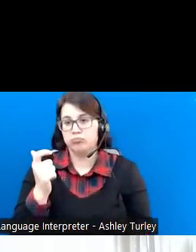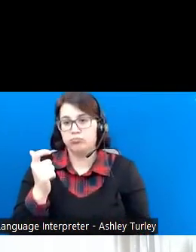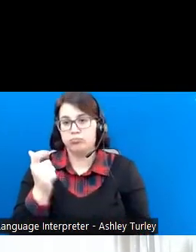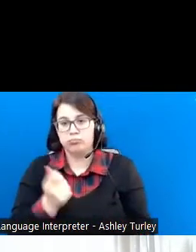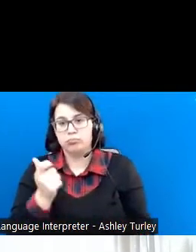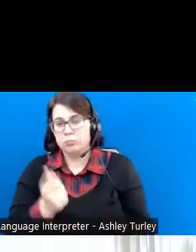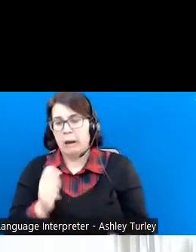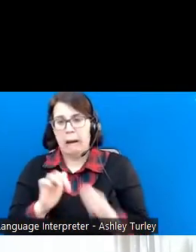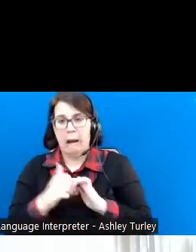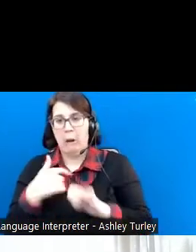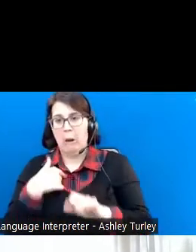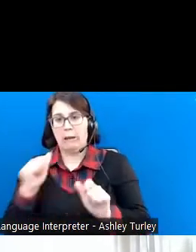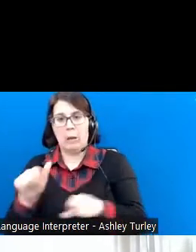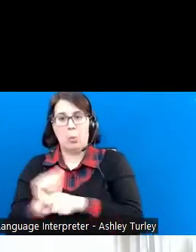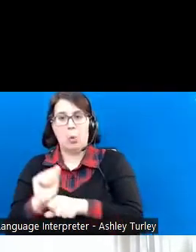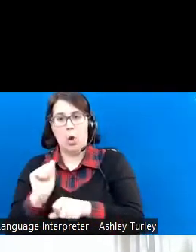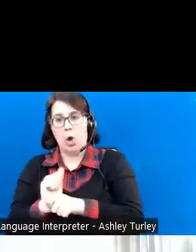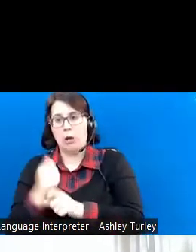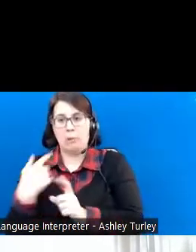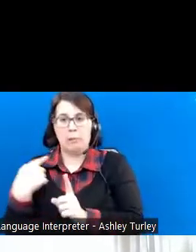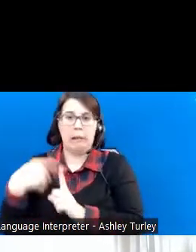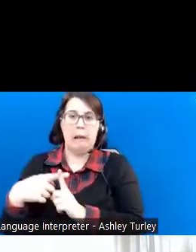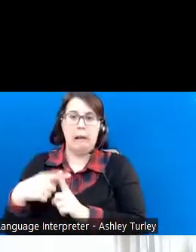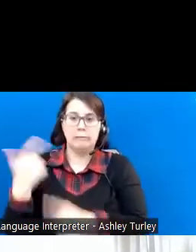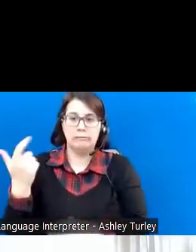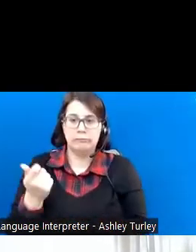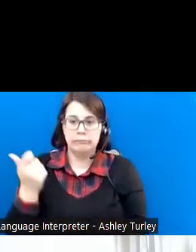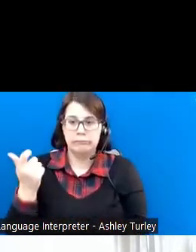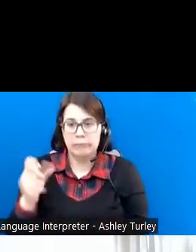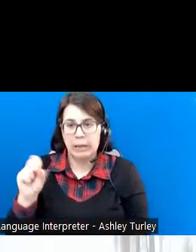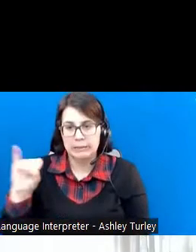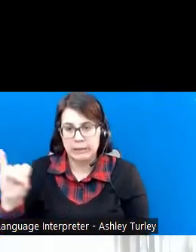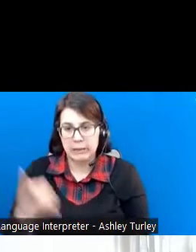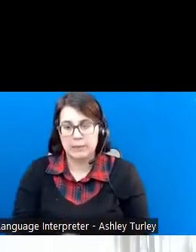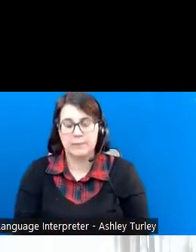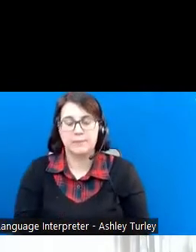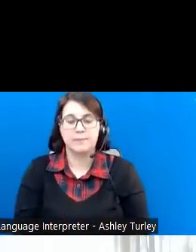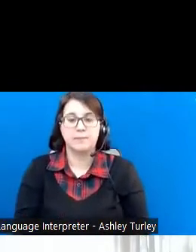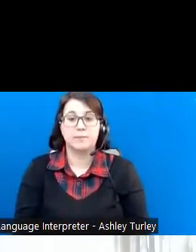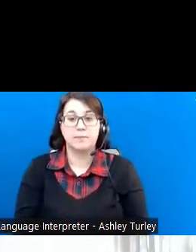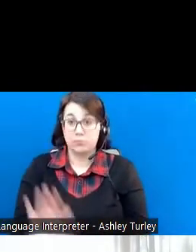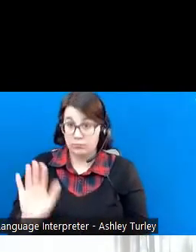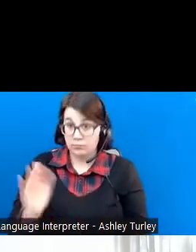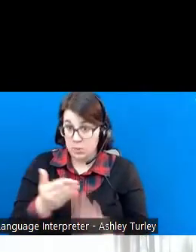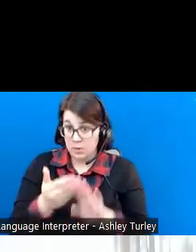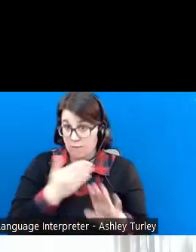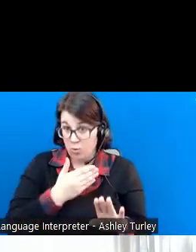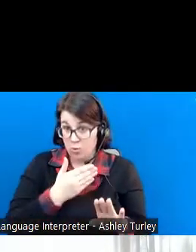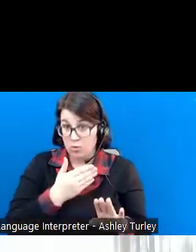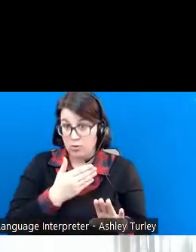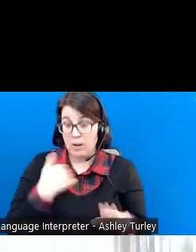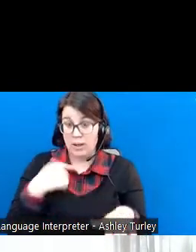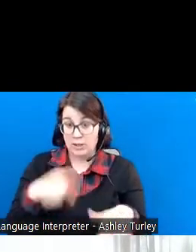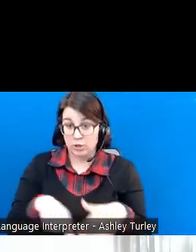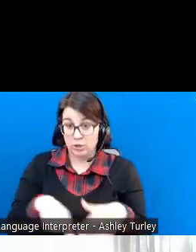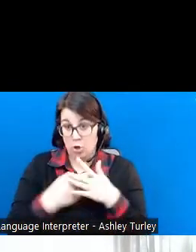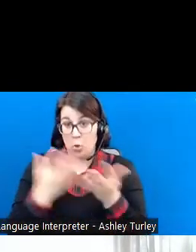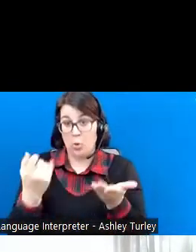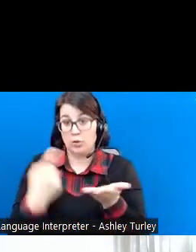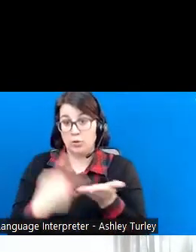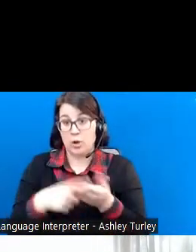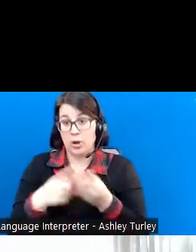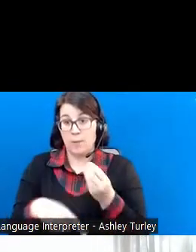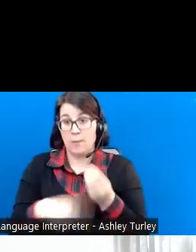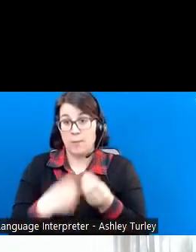employed and have SSI. So before we even start, let's talk a little bit